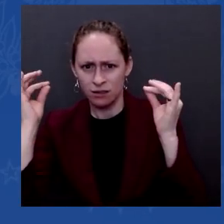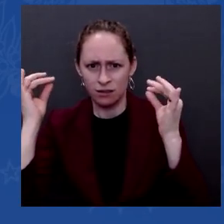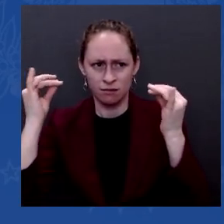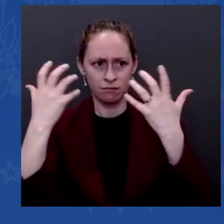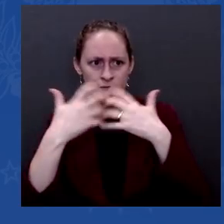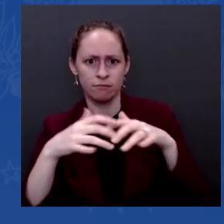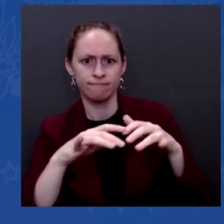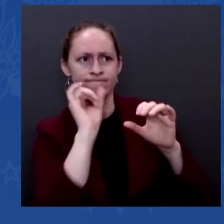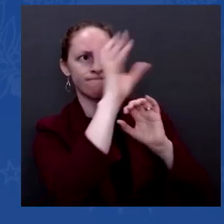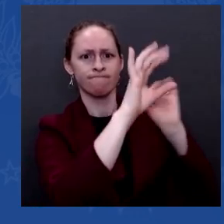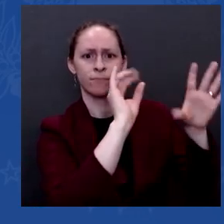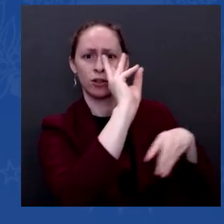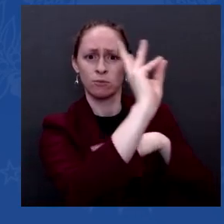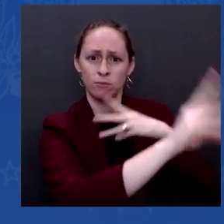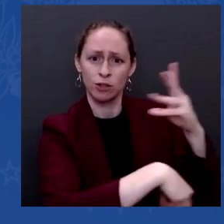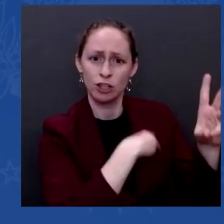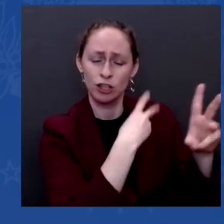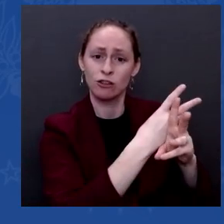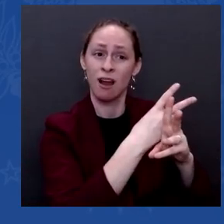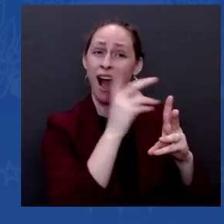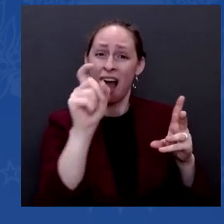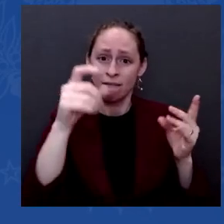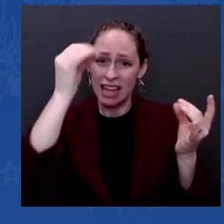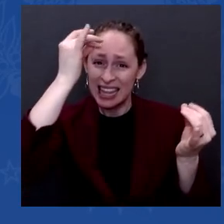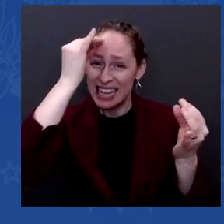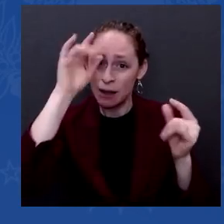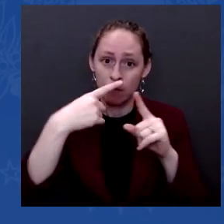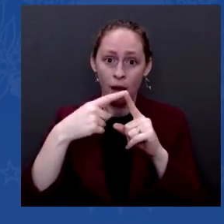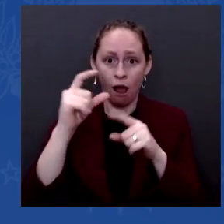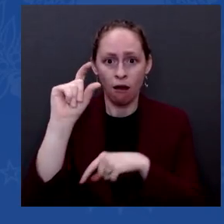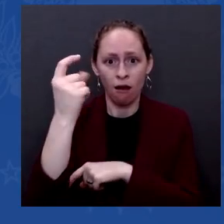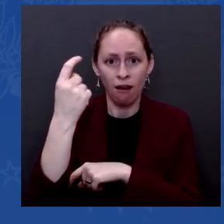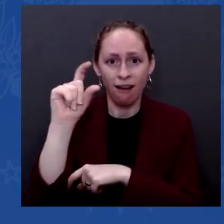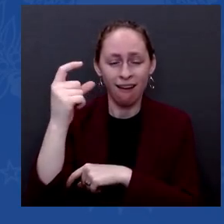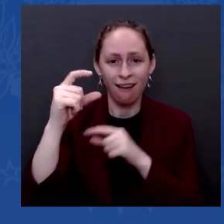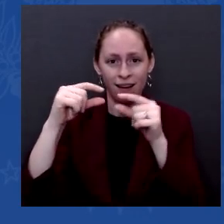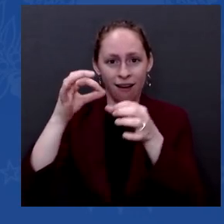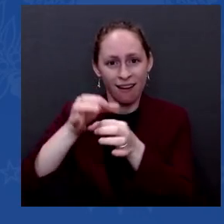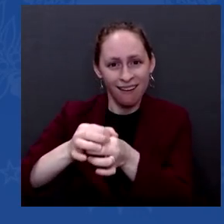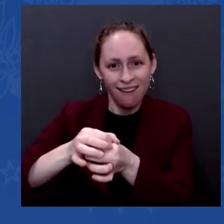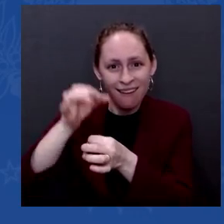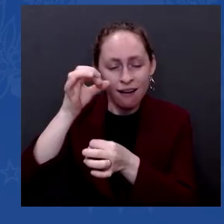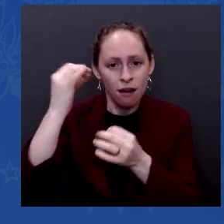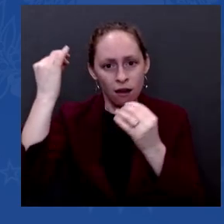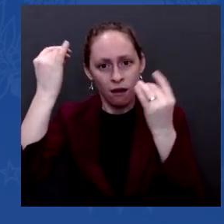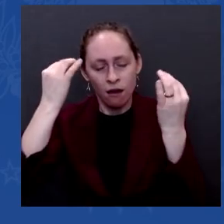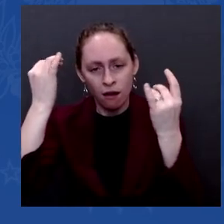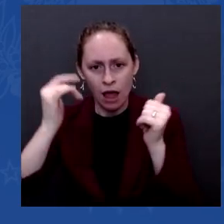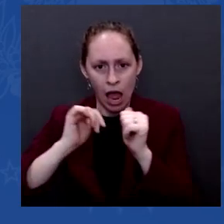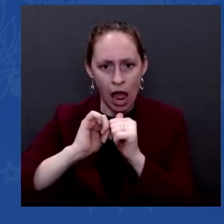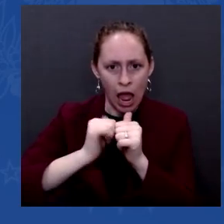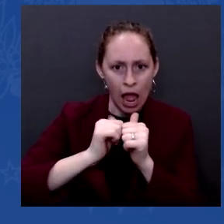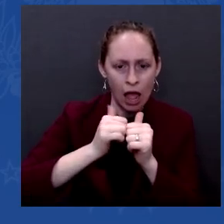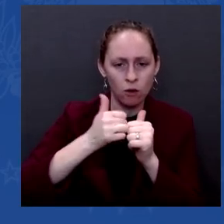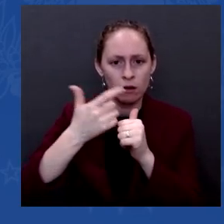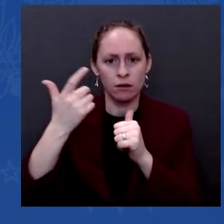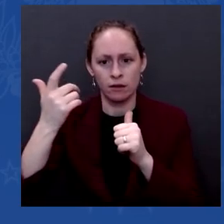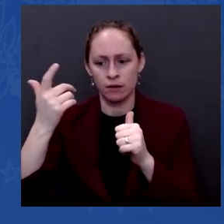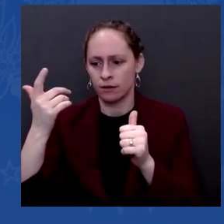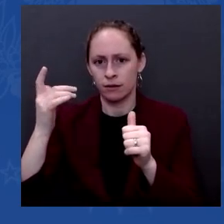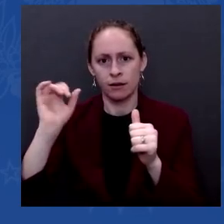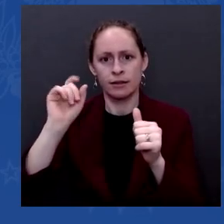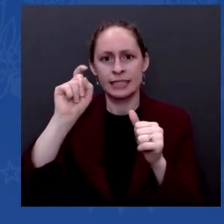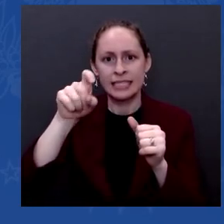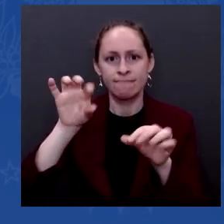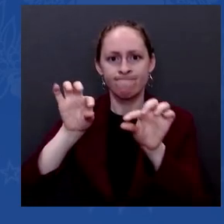So we're providing them to know how to do that. Now, should everybody in America know that? No, I don't necessarily know that. They're just